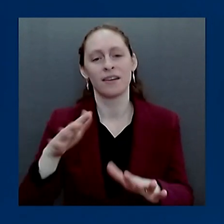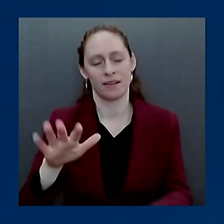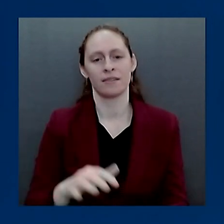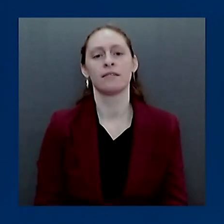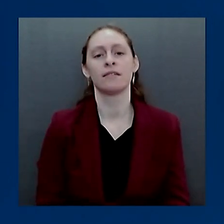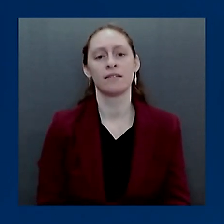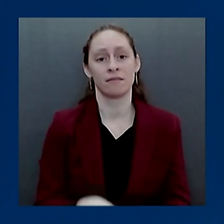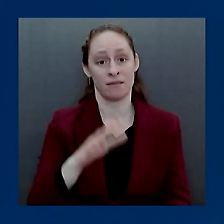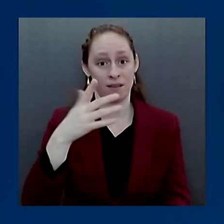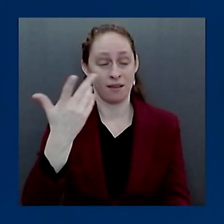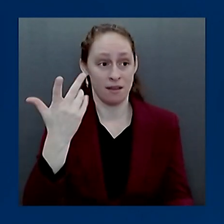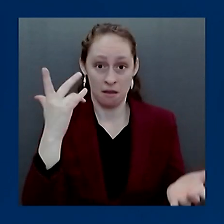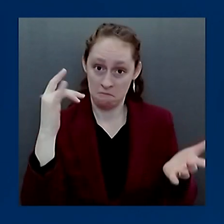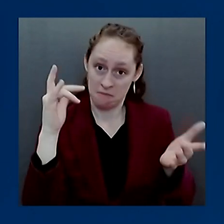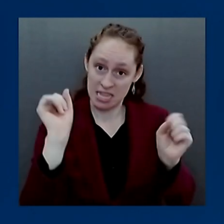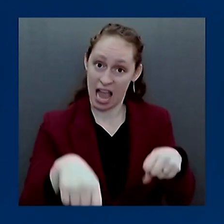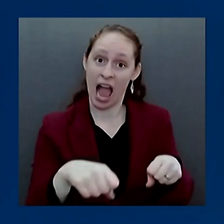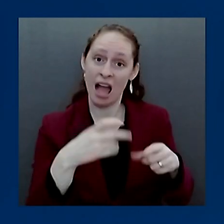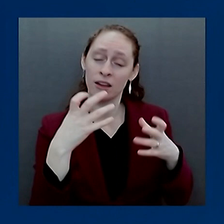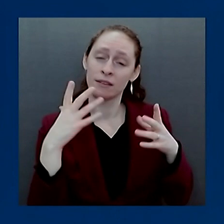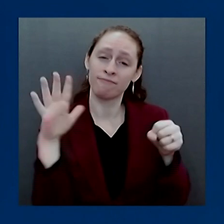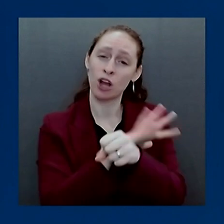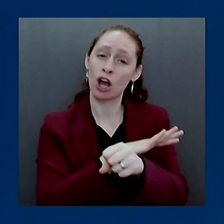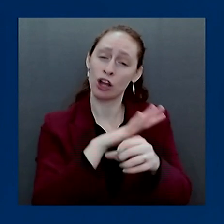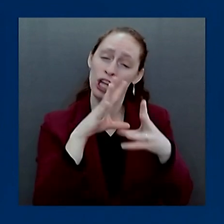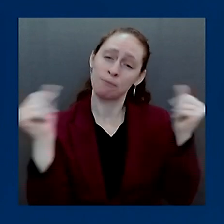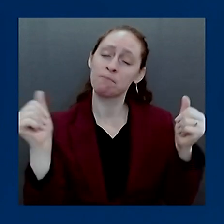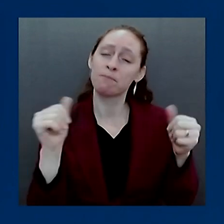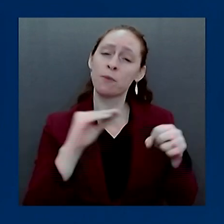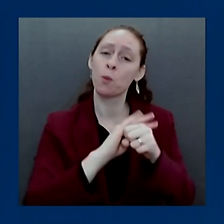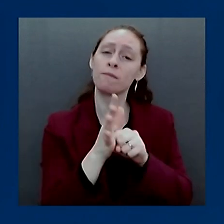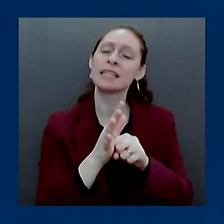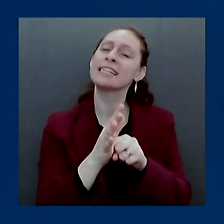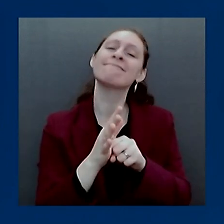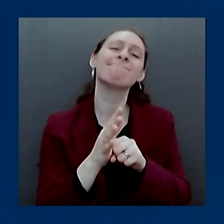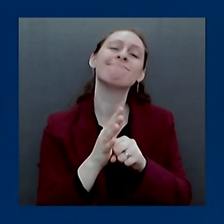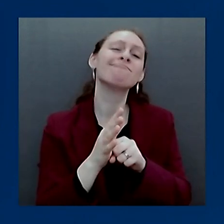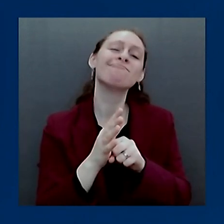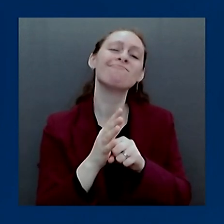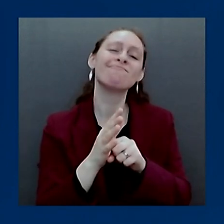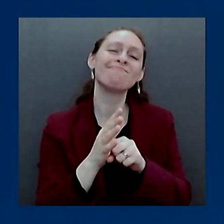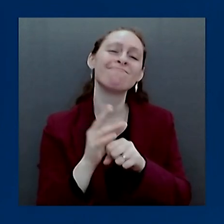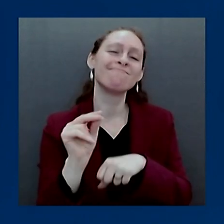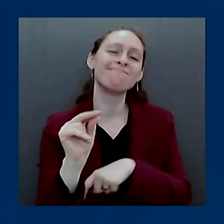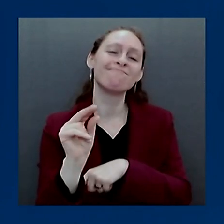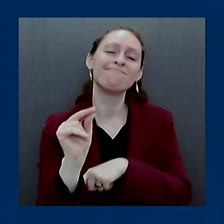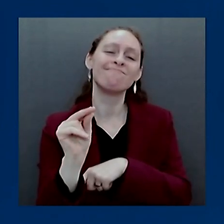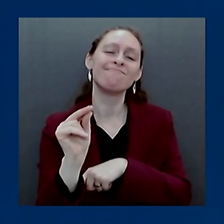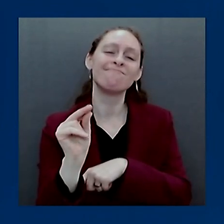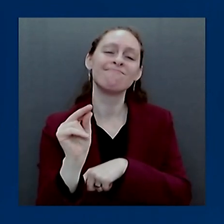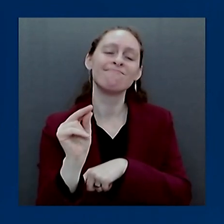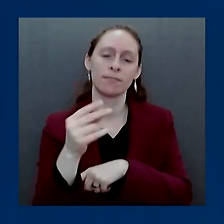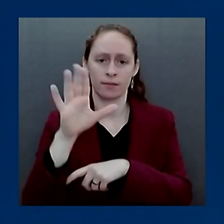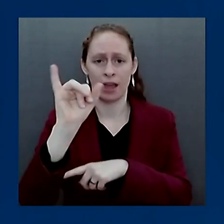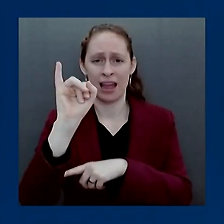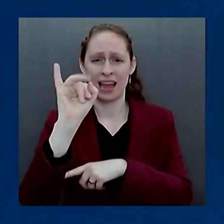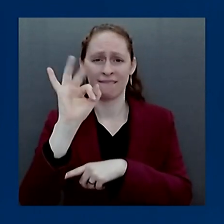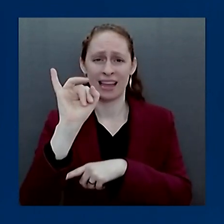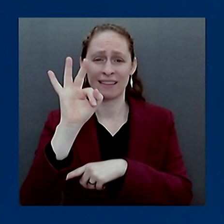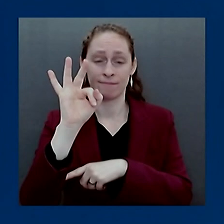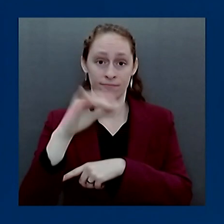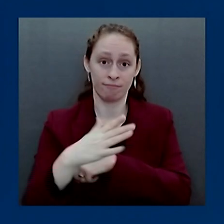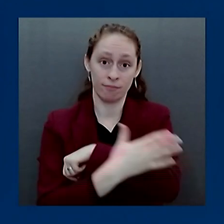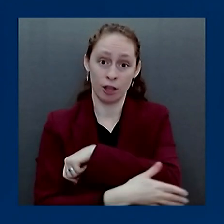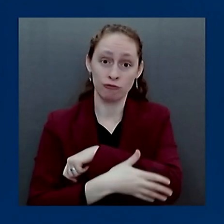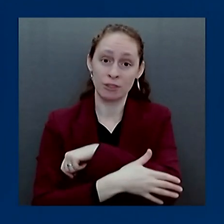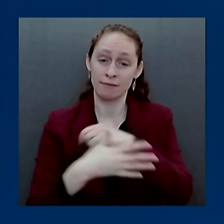vaccination programs like we did with measles and with vaccines. But we ultimately will control it. And if you control